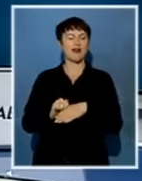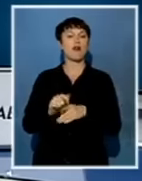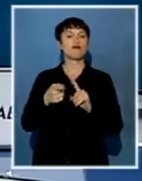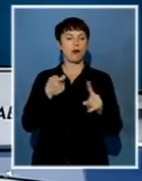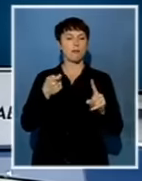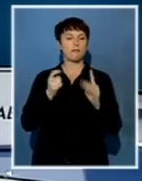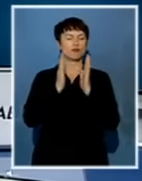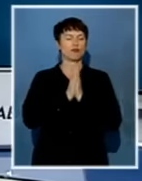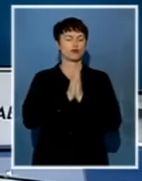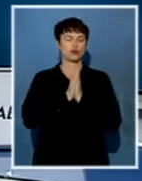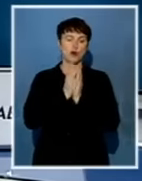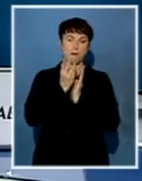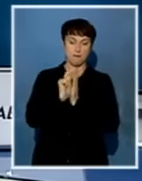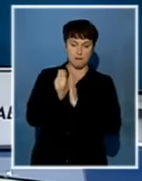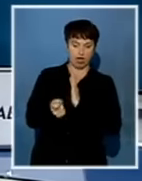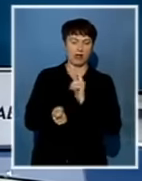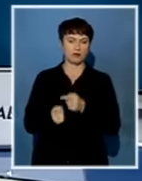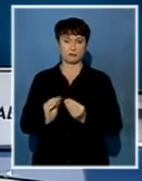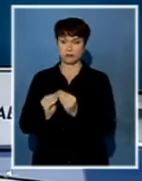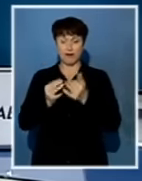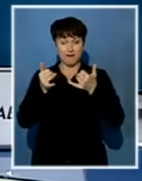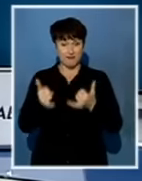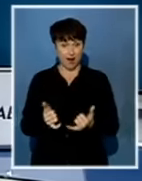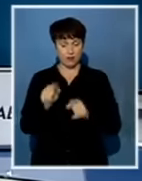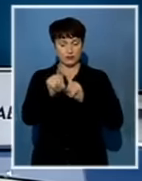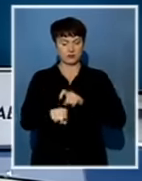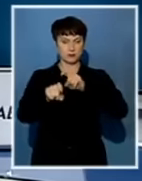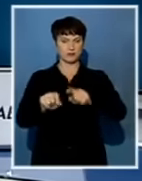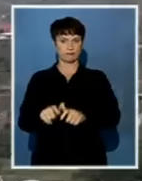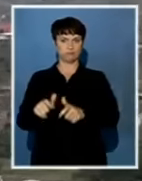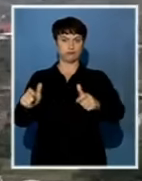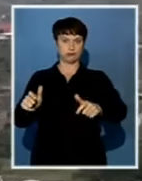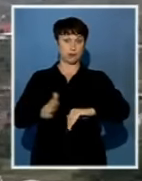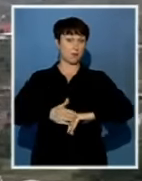training institutions started during the apartheid era.